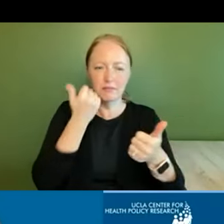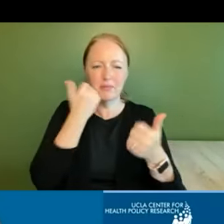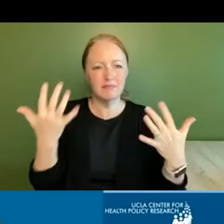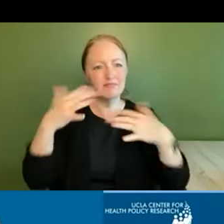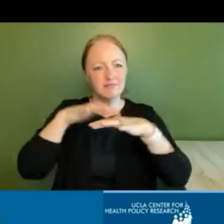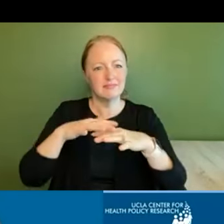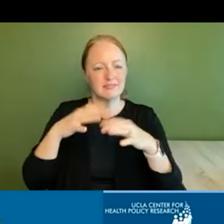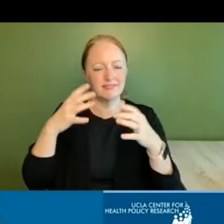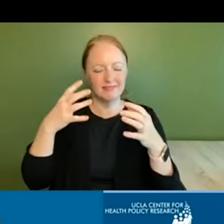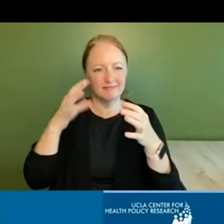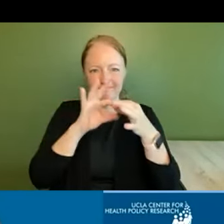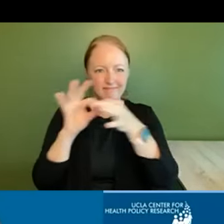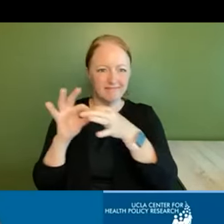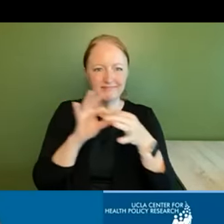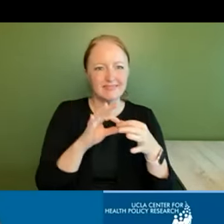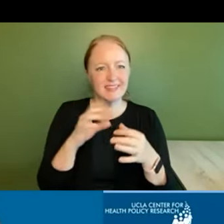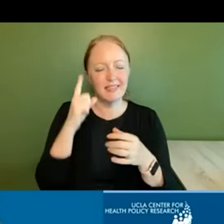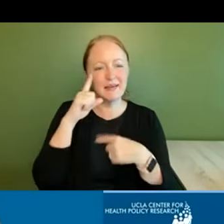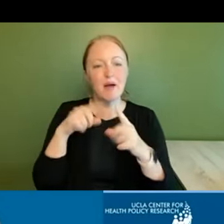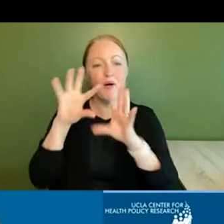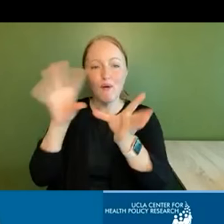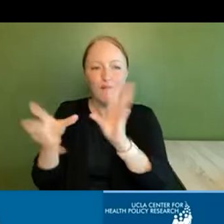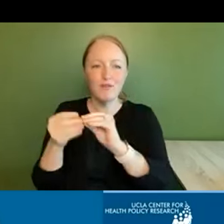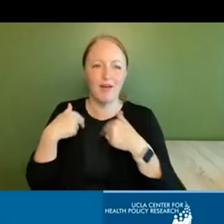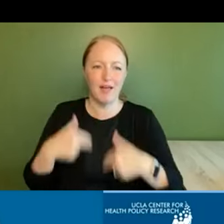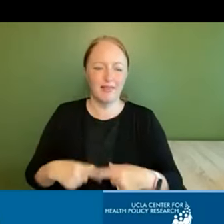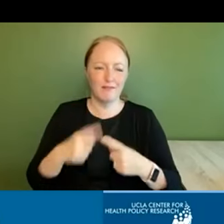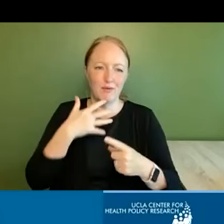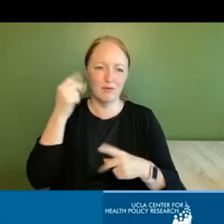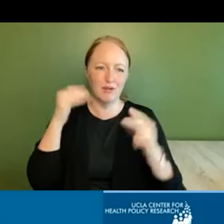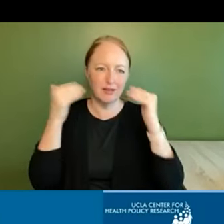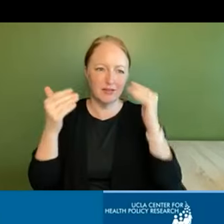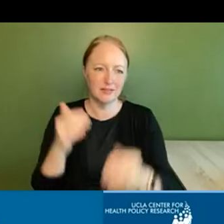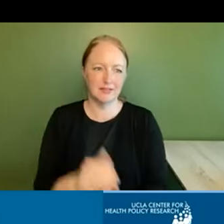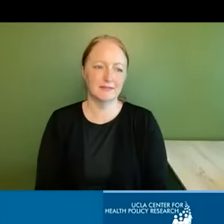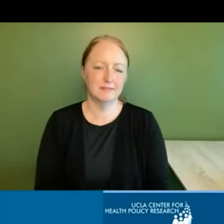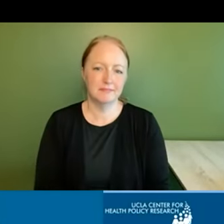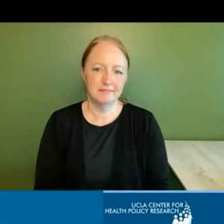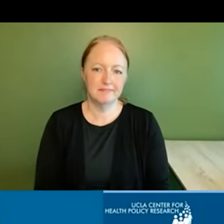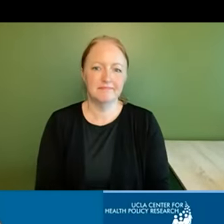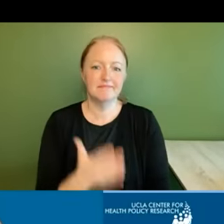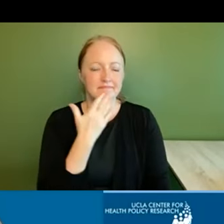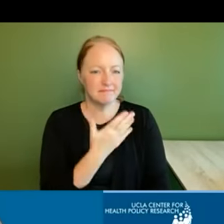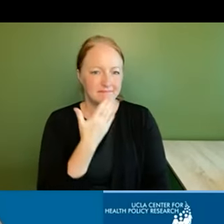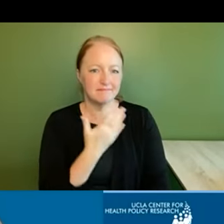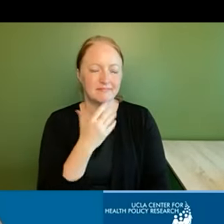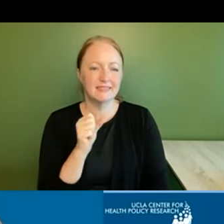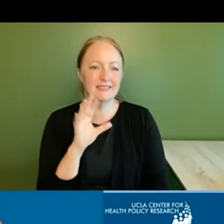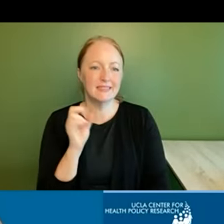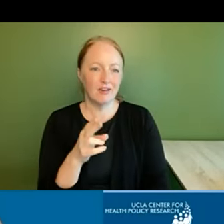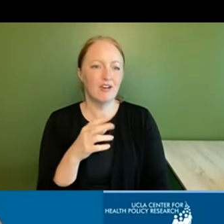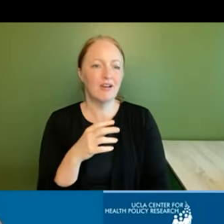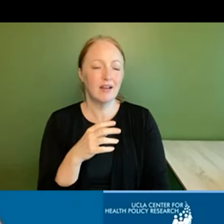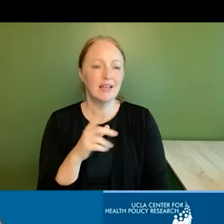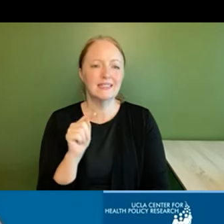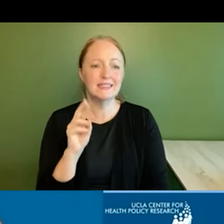and thinking about overall health for older adults no thank you for that question that's a wonderful question i was just going to ask because